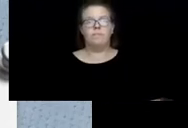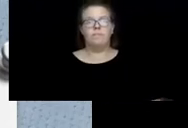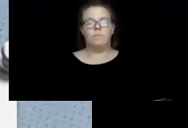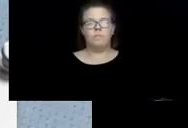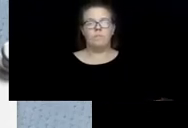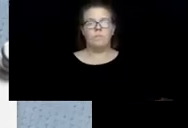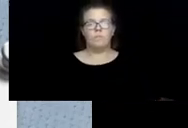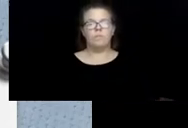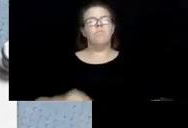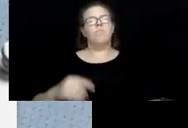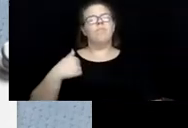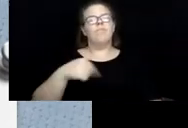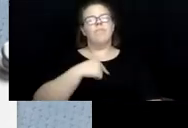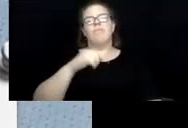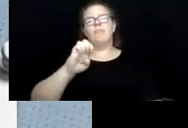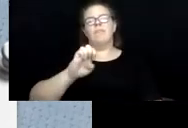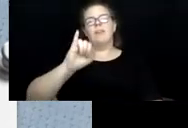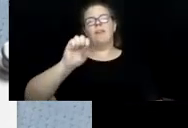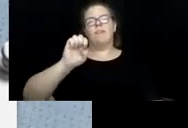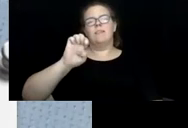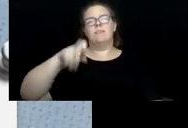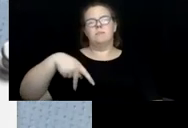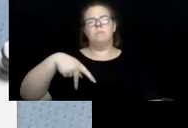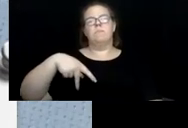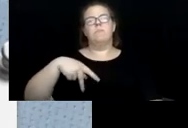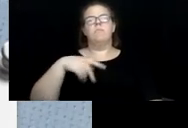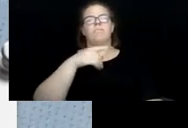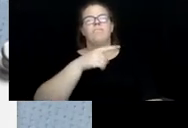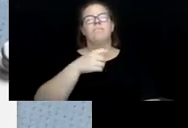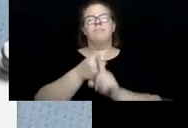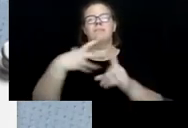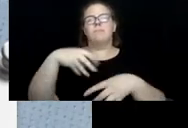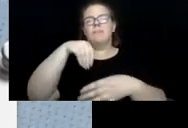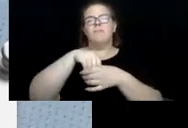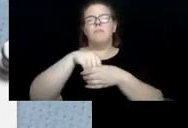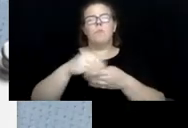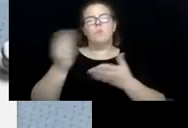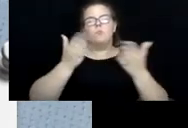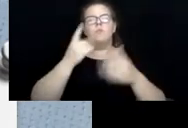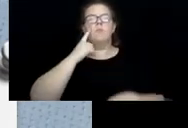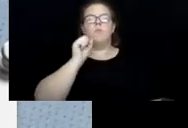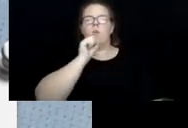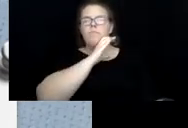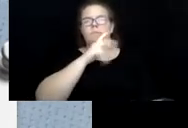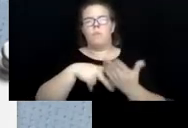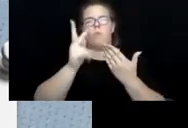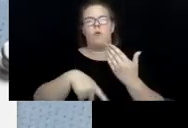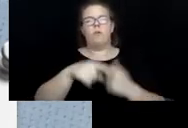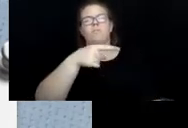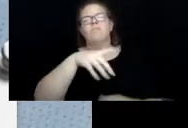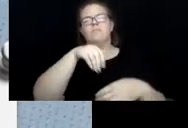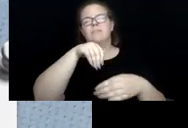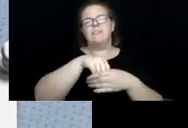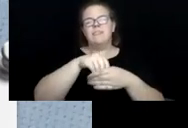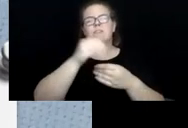Our expanded in-home services for the elderly program and in-home non-medical care to help braille individuals